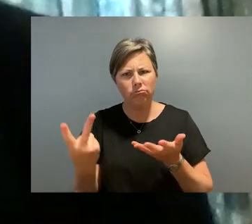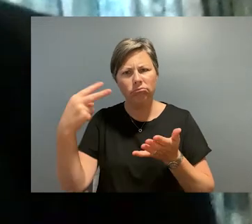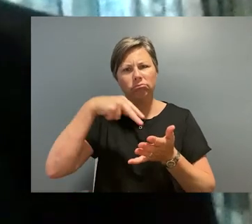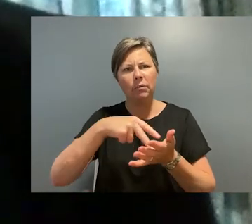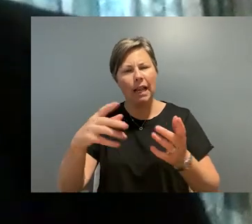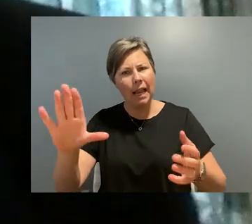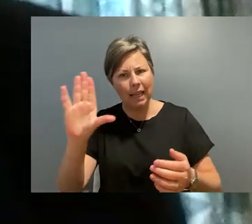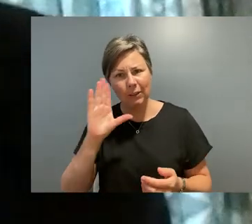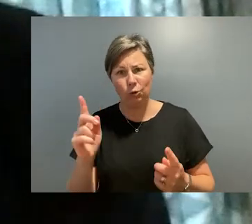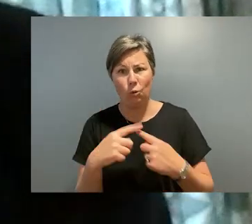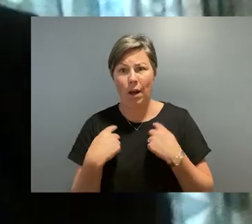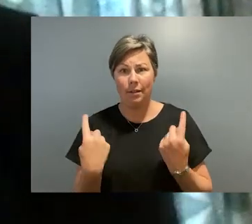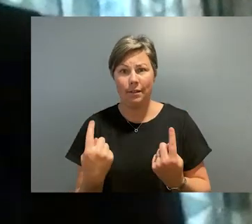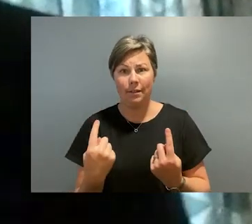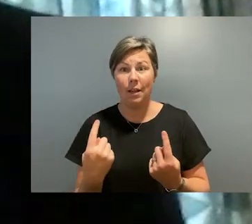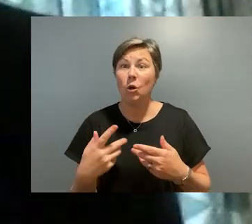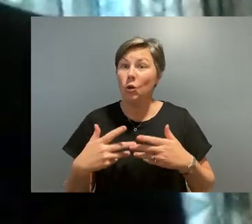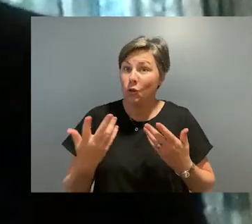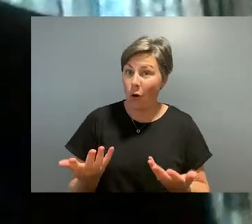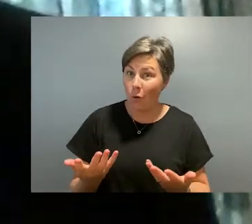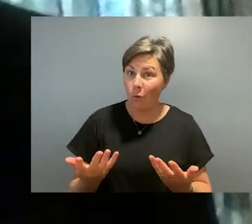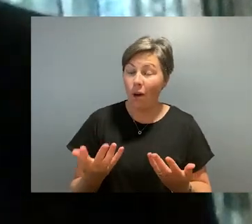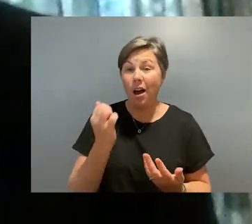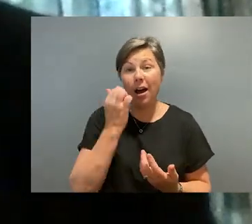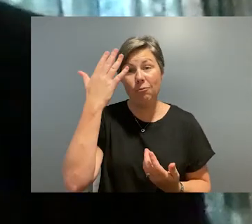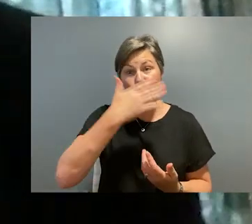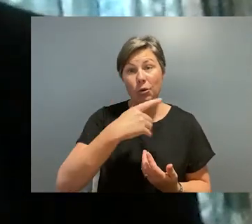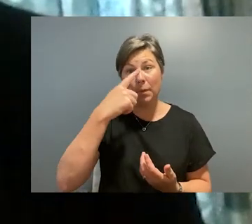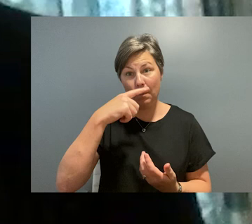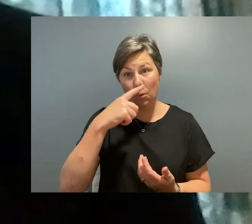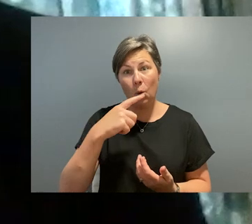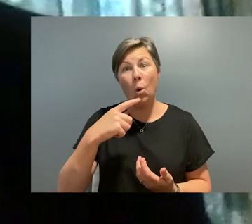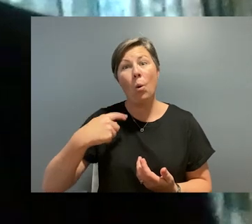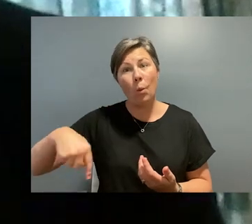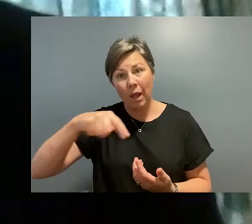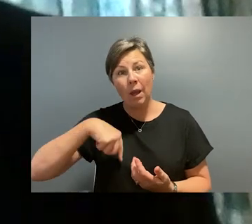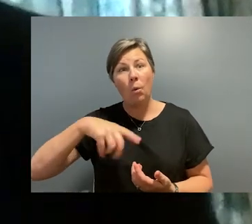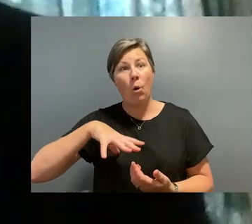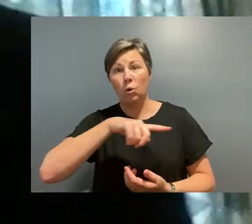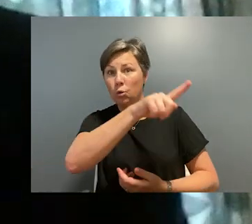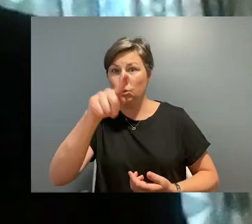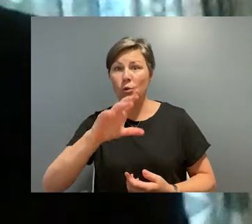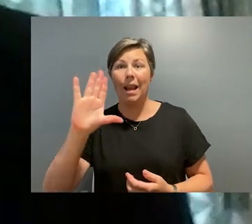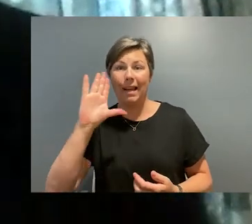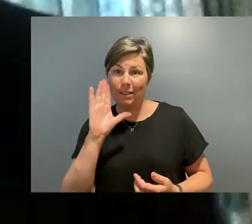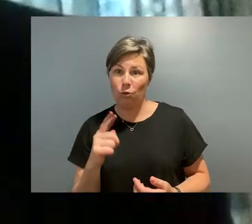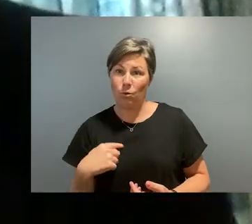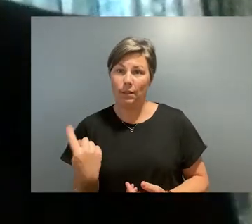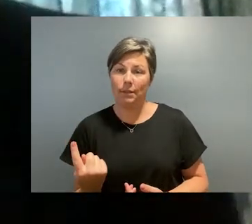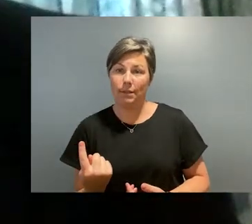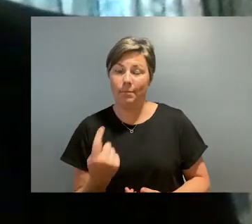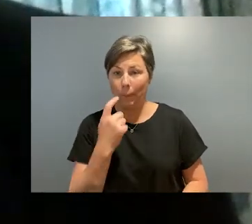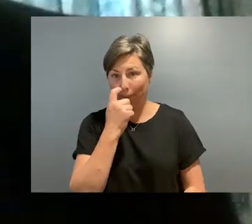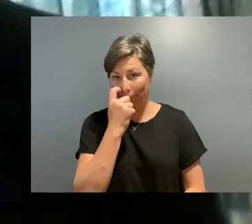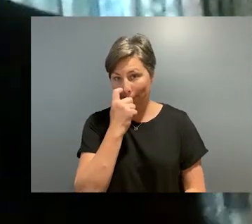to be heard. So there's, there's a message right there. Aboriginal people are wanting to be heard in this, in this great